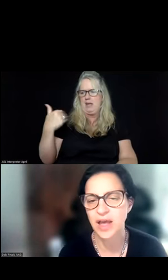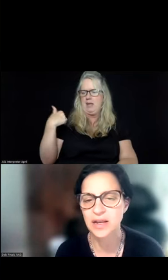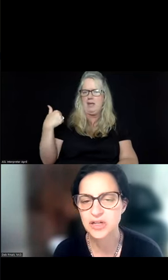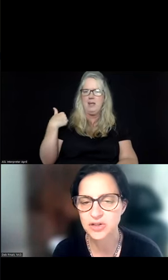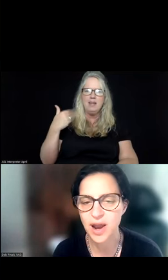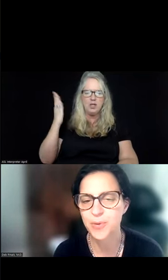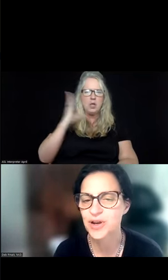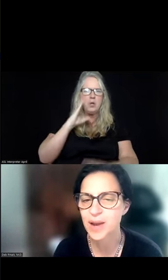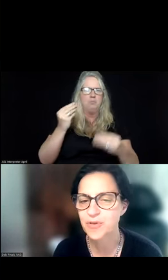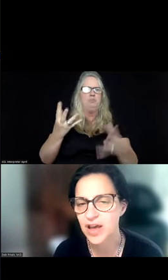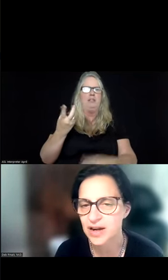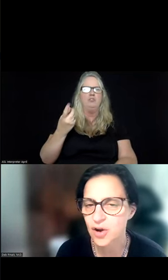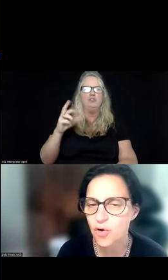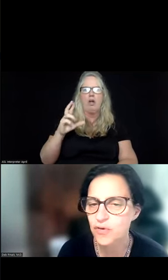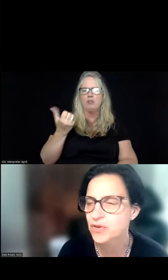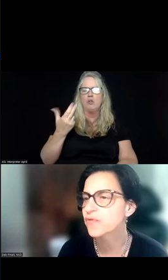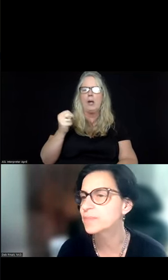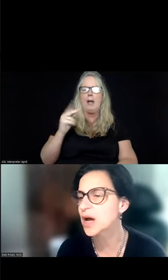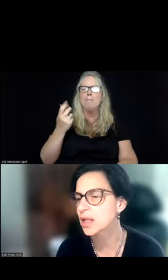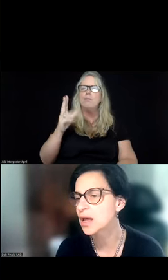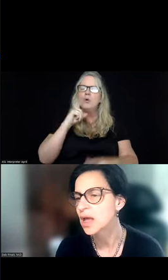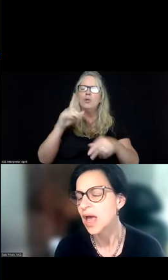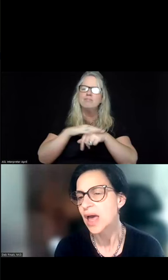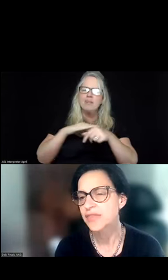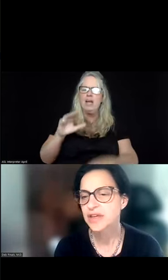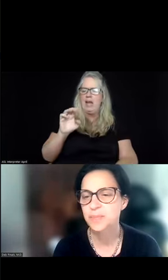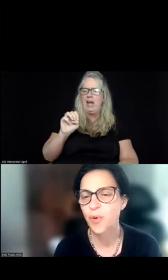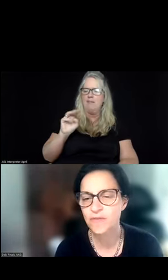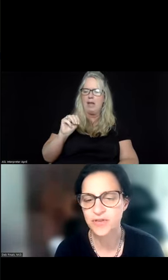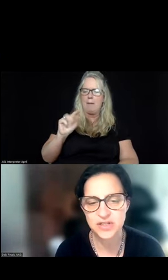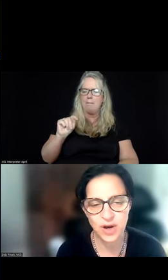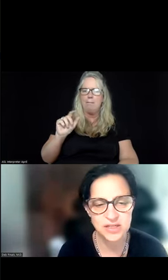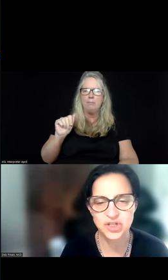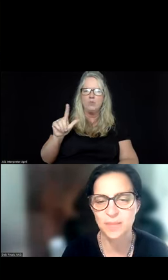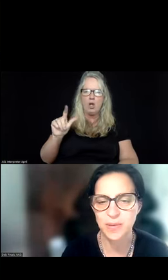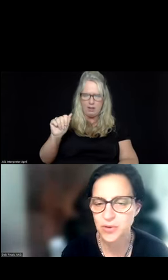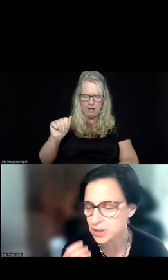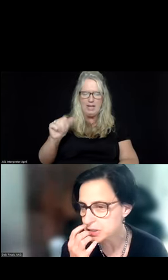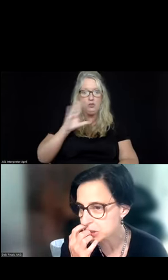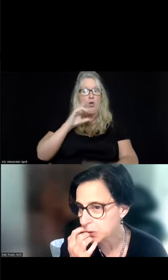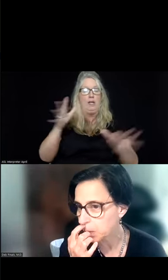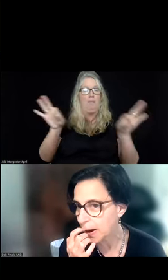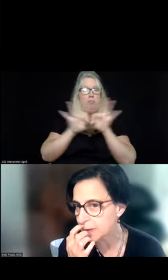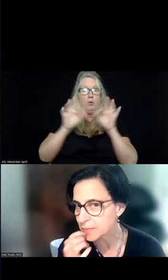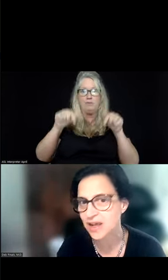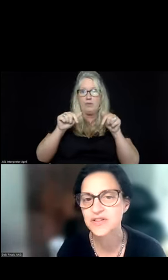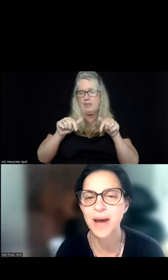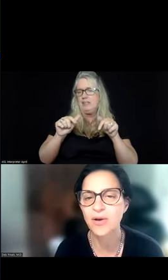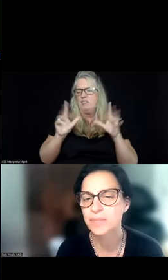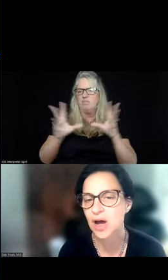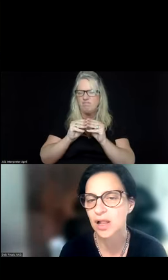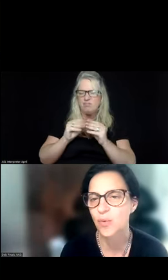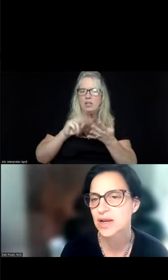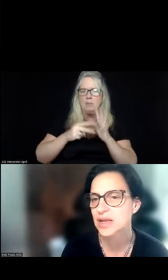provided, Dr. Hepburn and I provided an overview of EMTALA. And I think it's important for this crisis jam community just to remind themselves